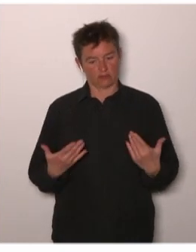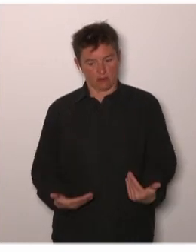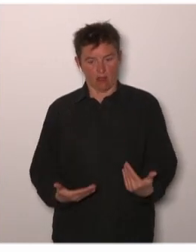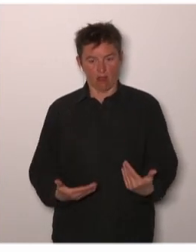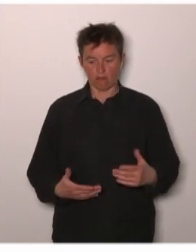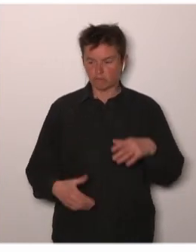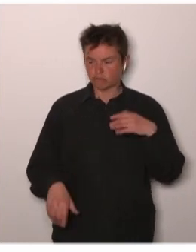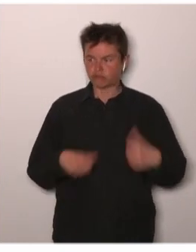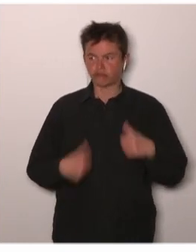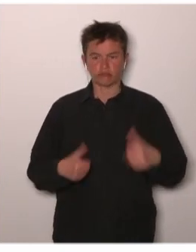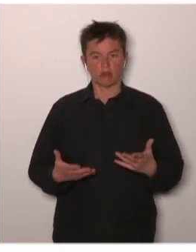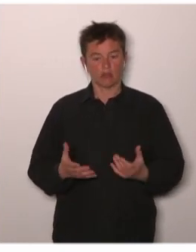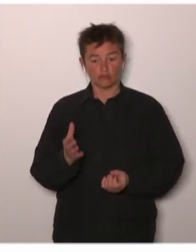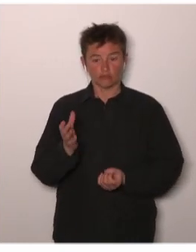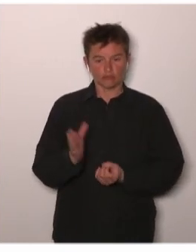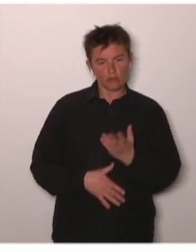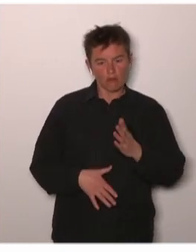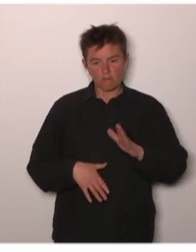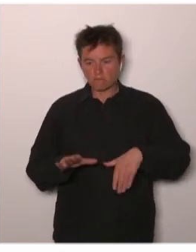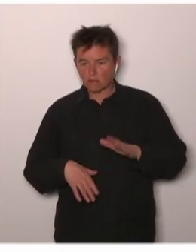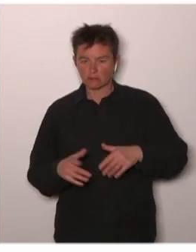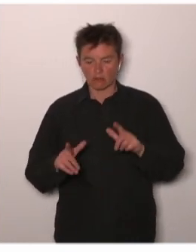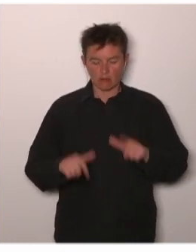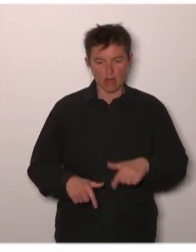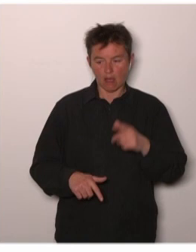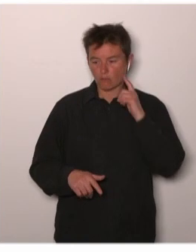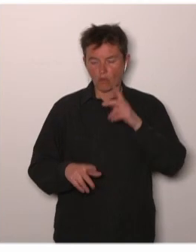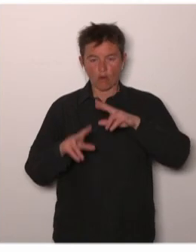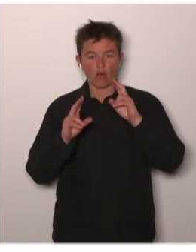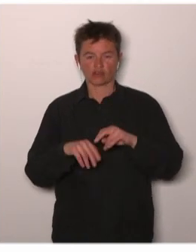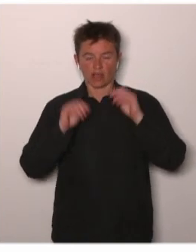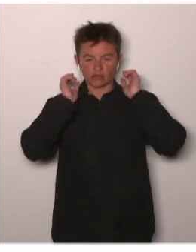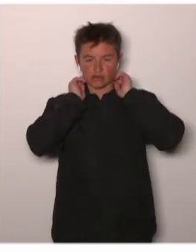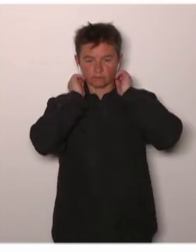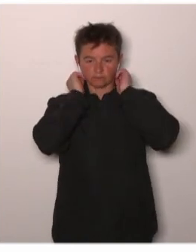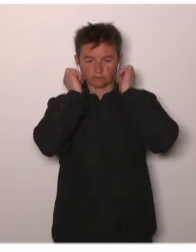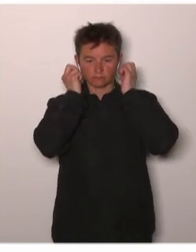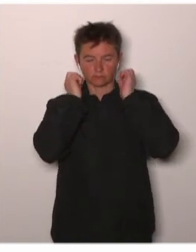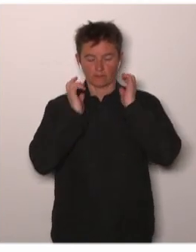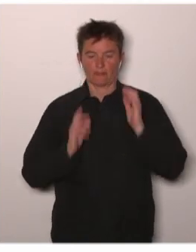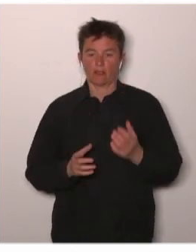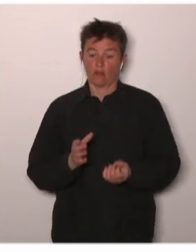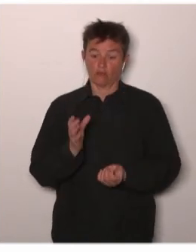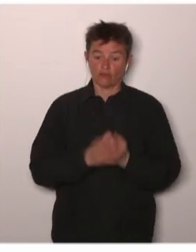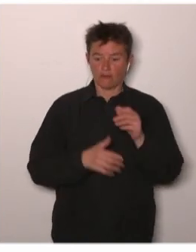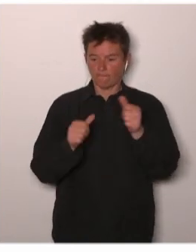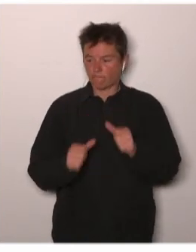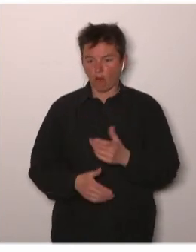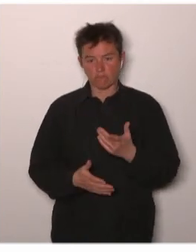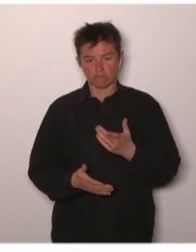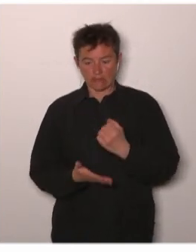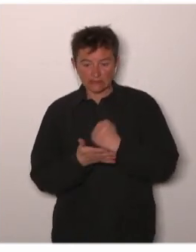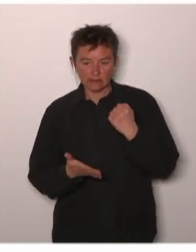clinical research, clinical trials, new form of clinical trials, and I think we have to put all this into context